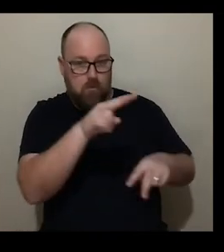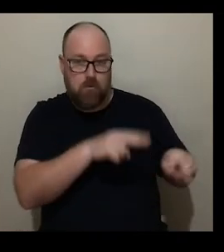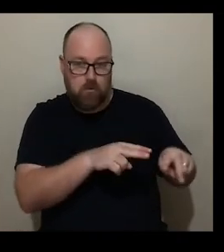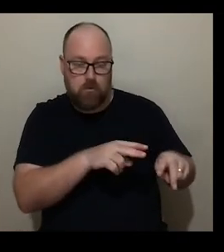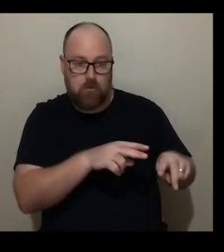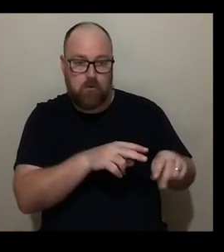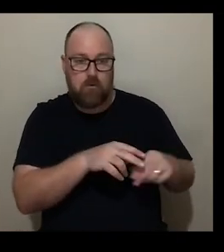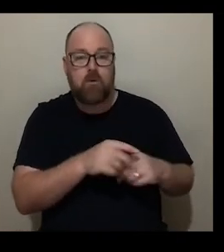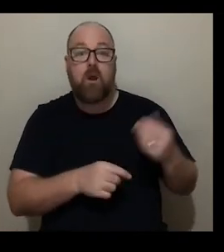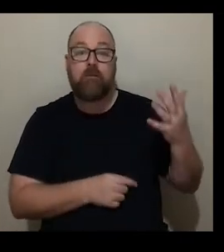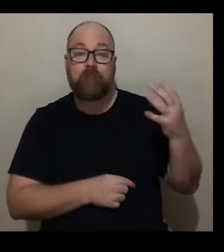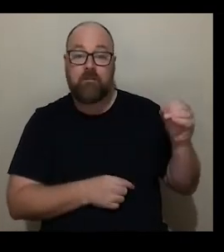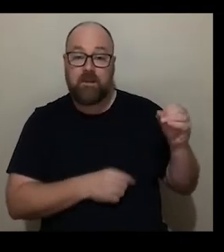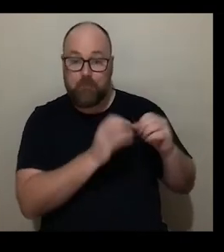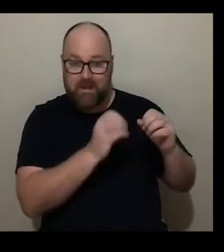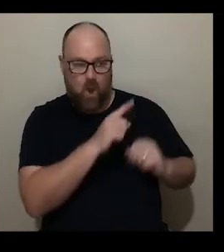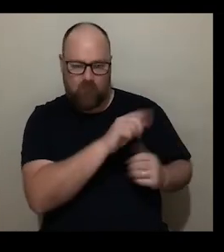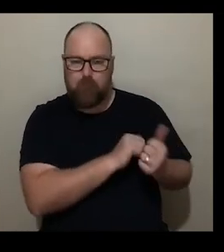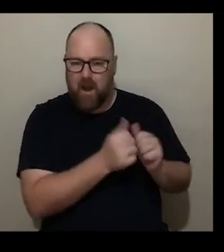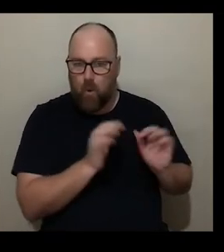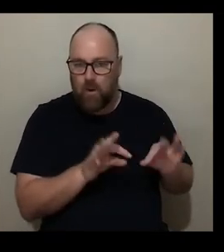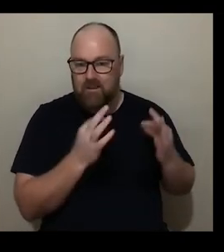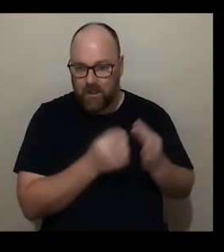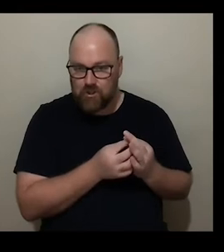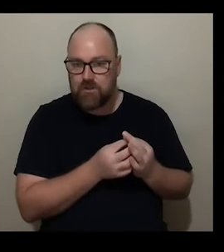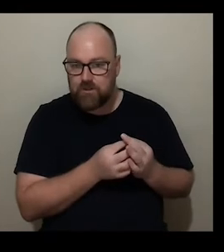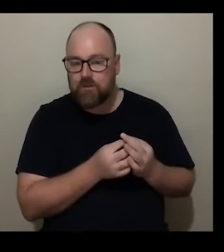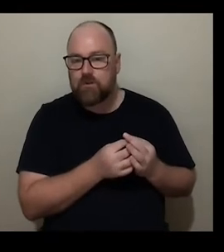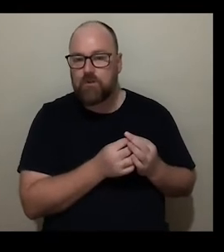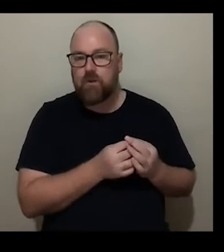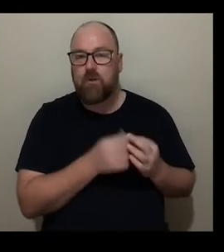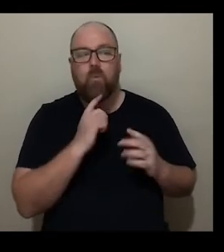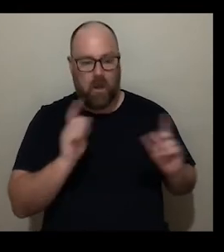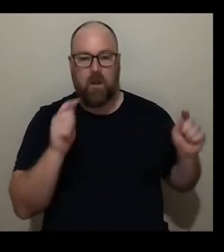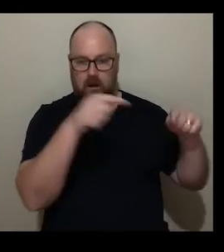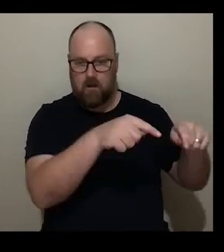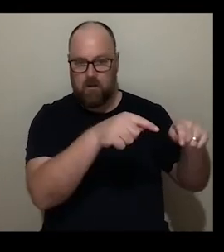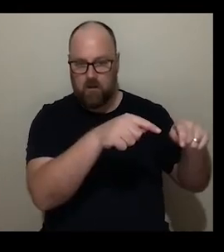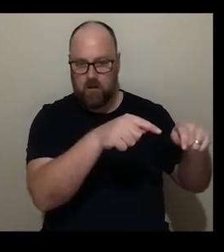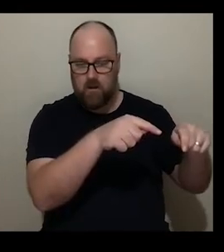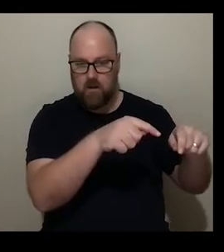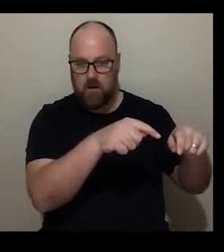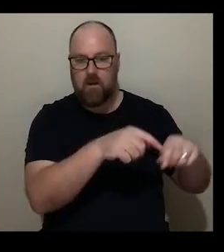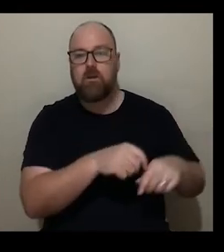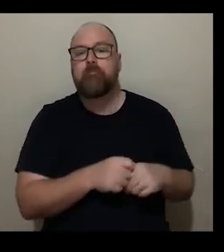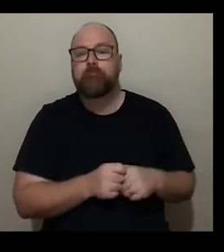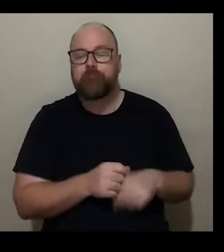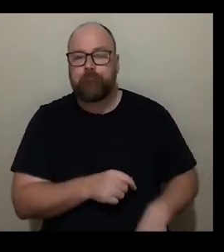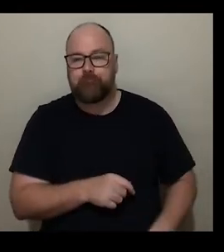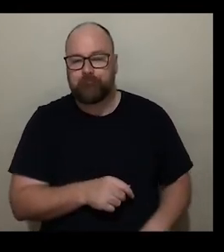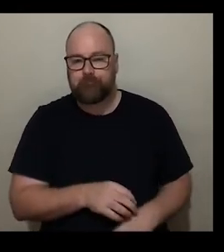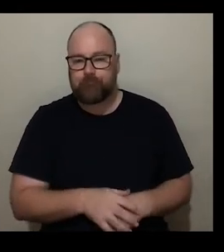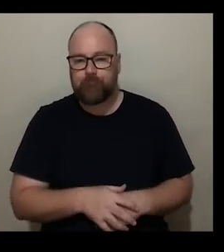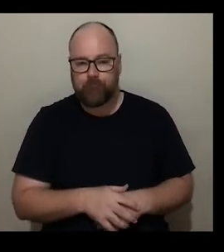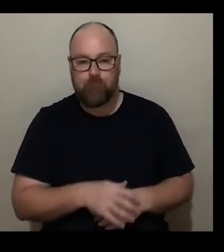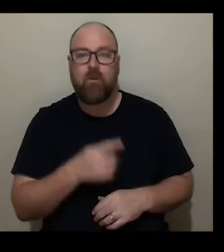partner years made up of 50 of the partners themselves so all of the partners who are putting match funding under 25 will be in one and over 25 in